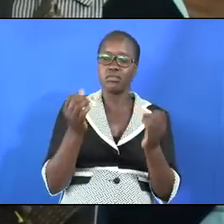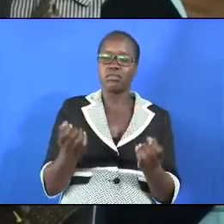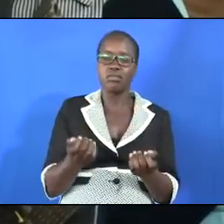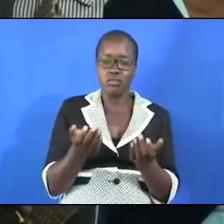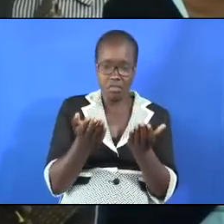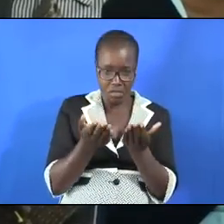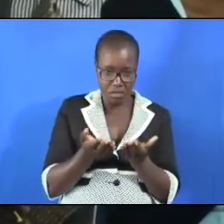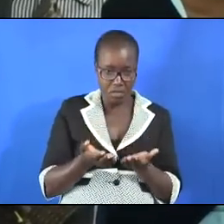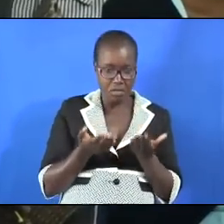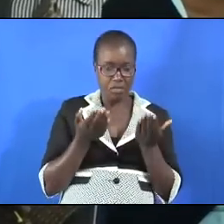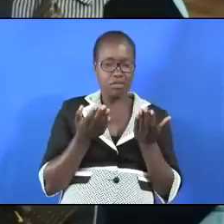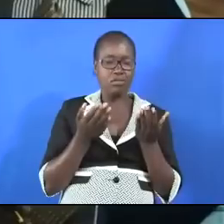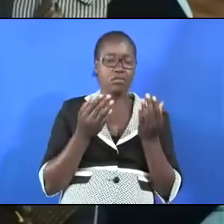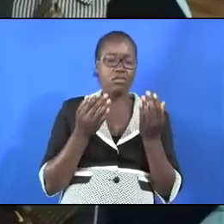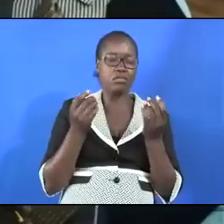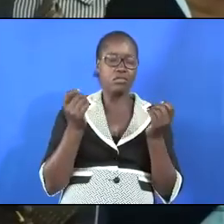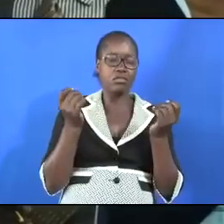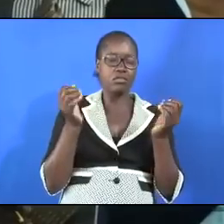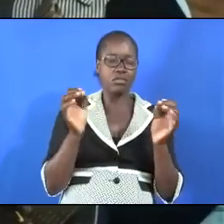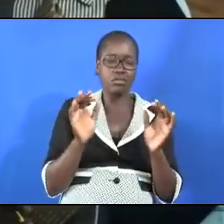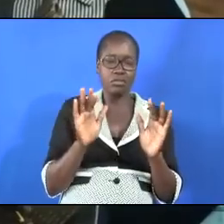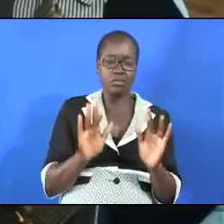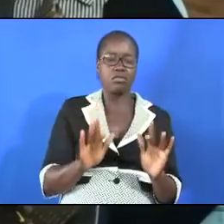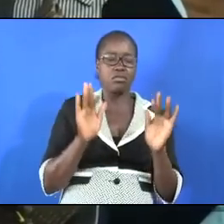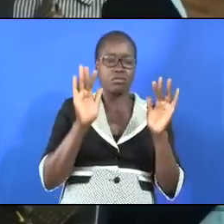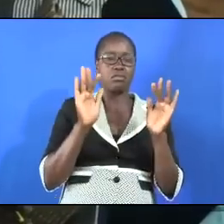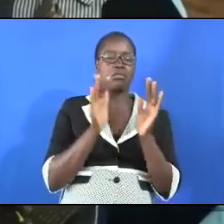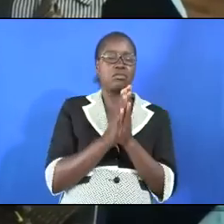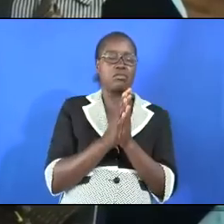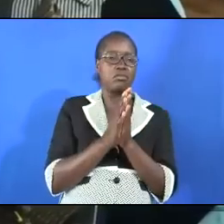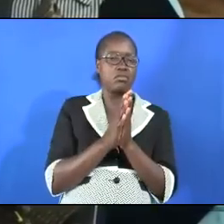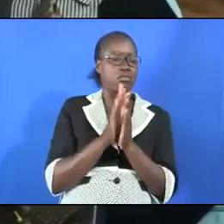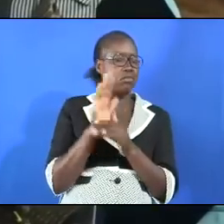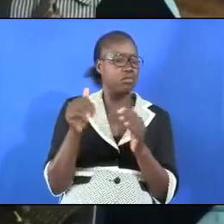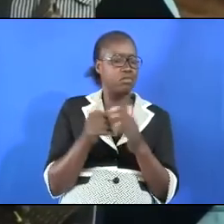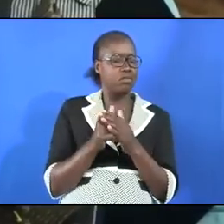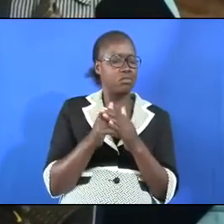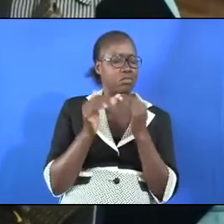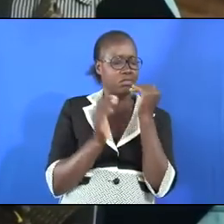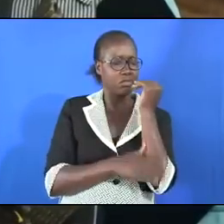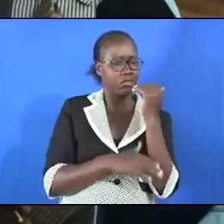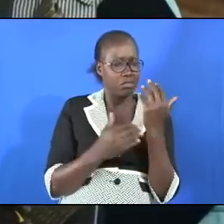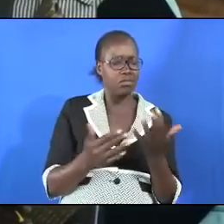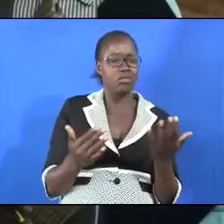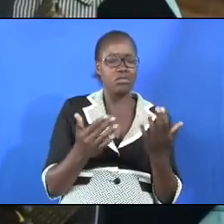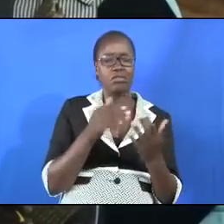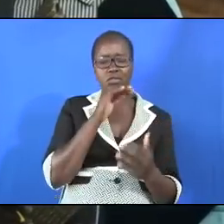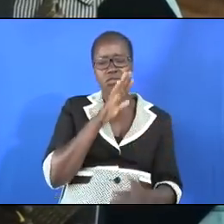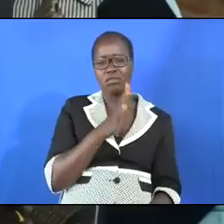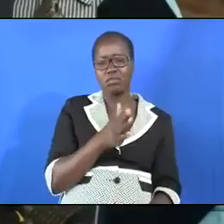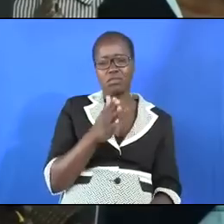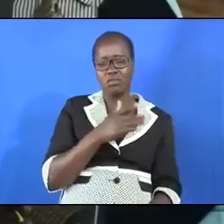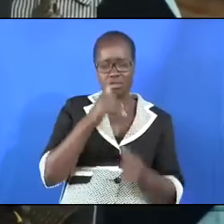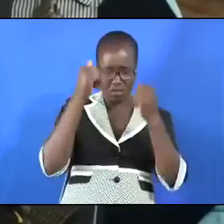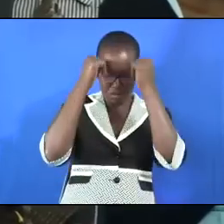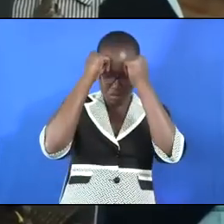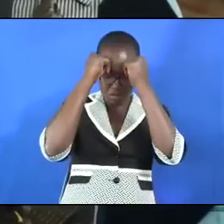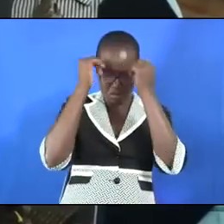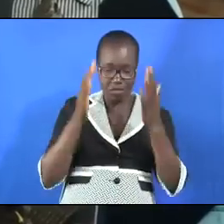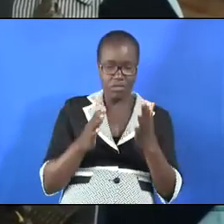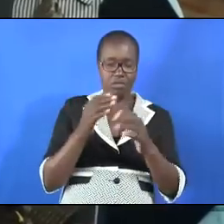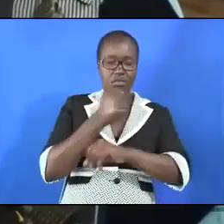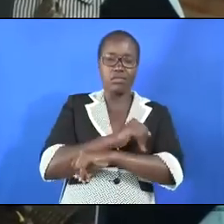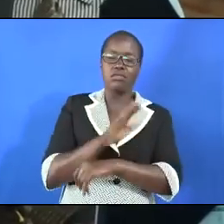magic divination and all sorts of things and these boys were students in this school